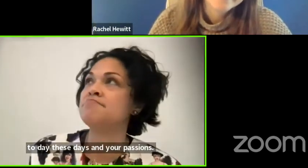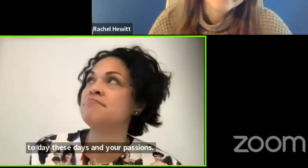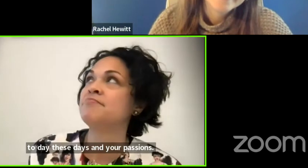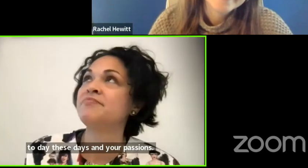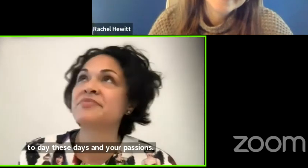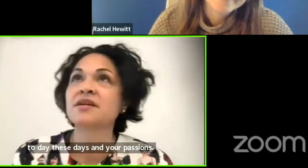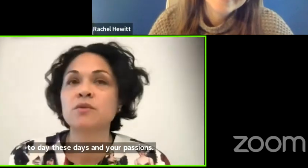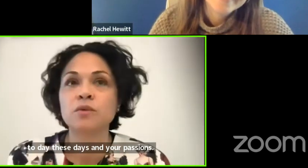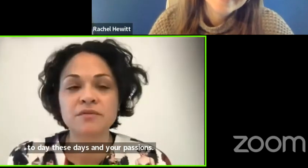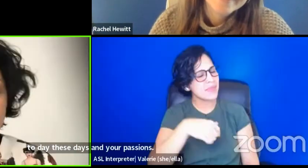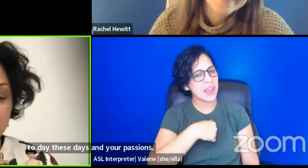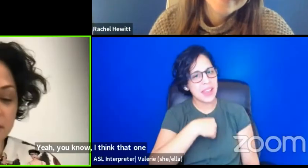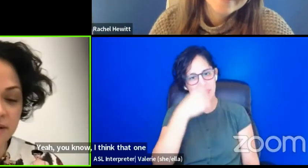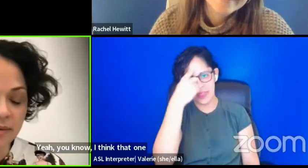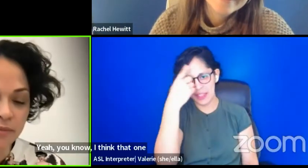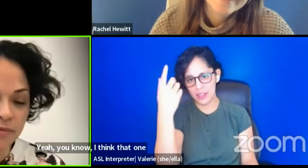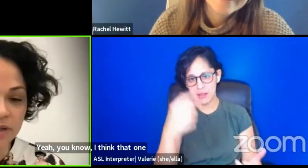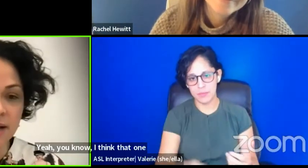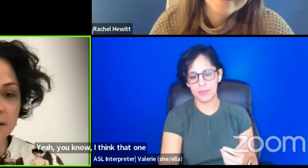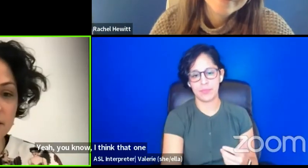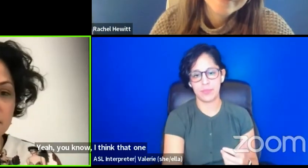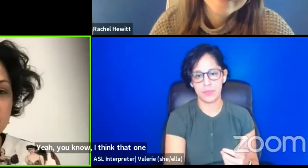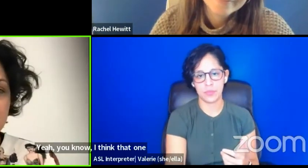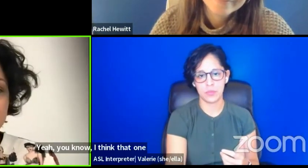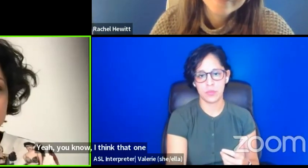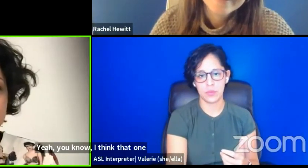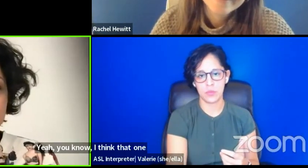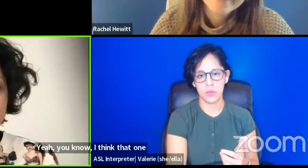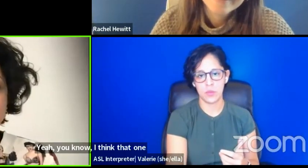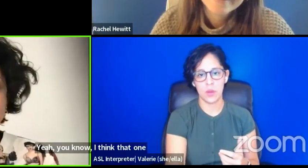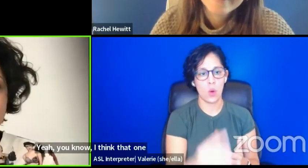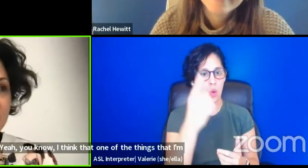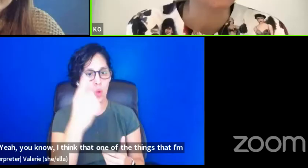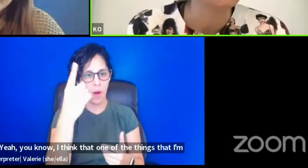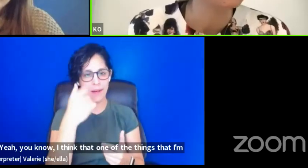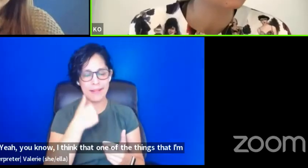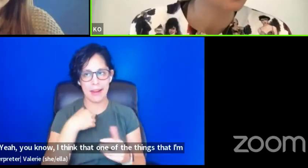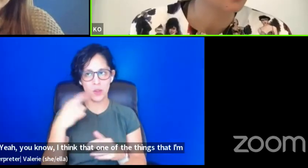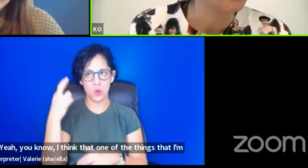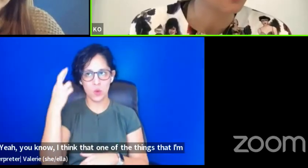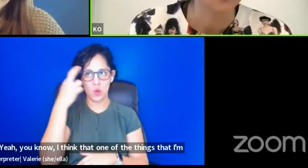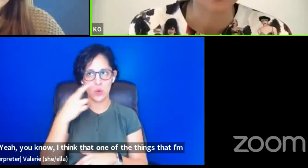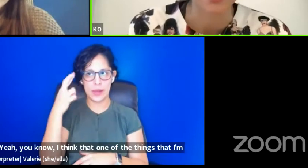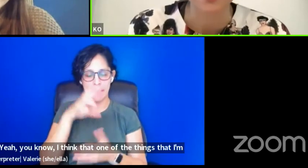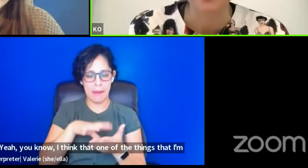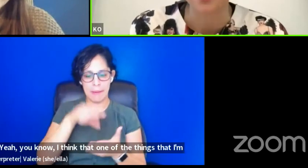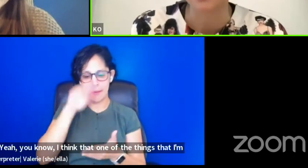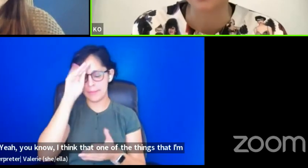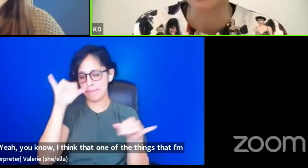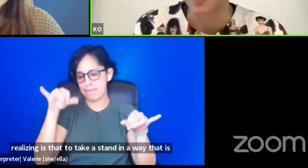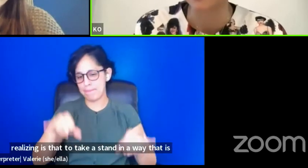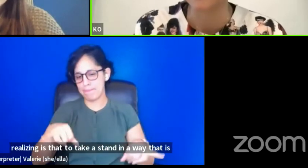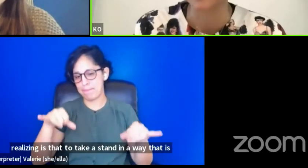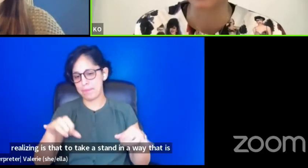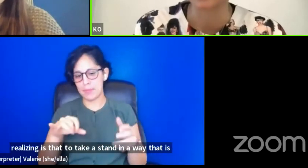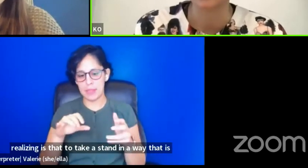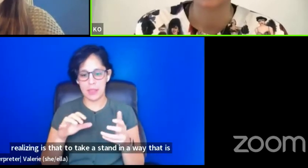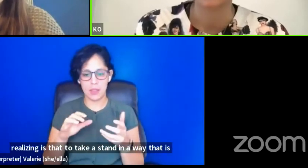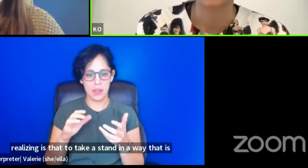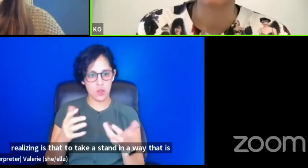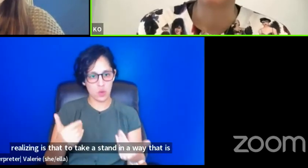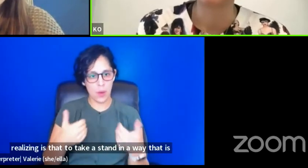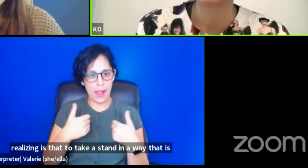um, one of the things that I'm realizing is that to take a stand, um, in a way that is impactful,